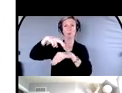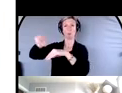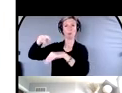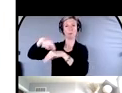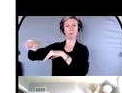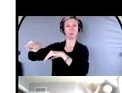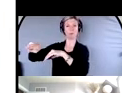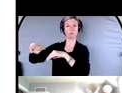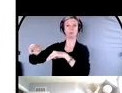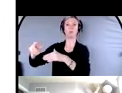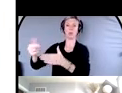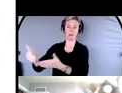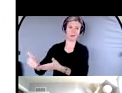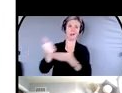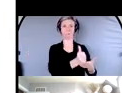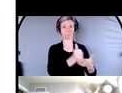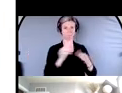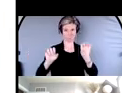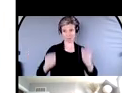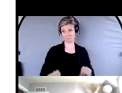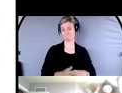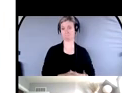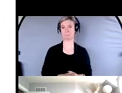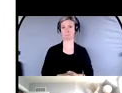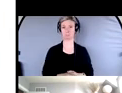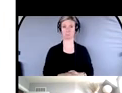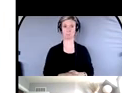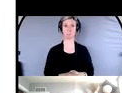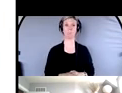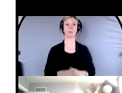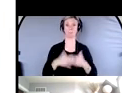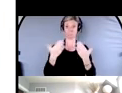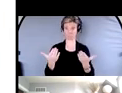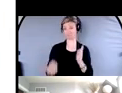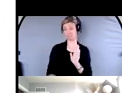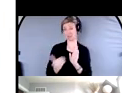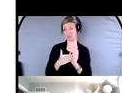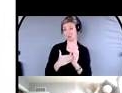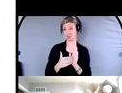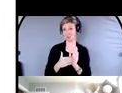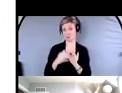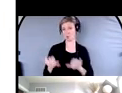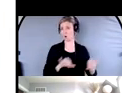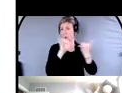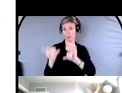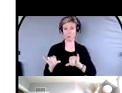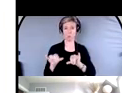as well. So I know most people probably indicate the police as a resource for reporting, which is great.